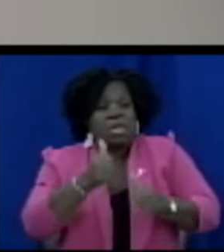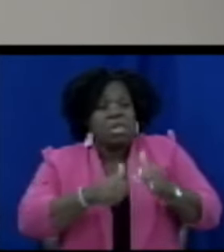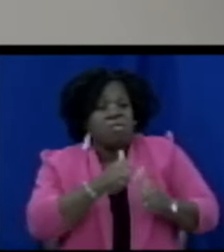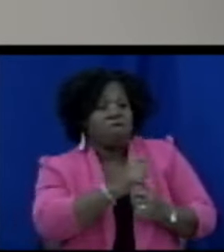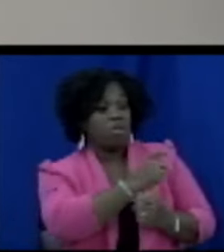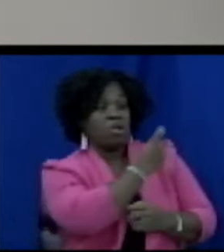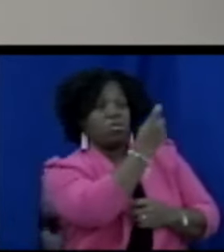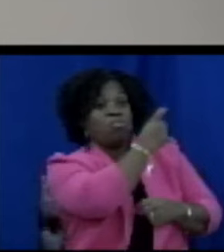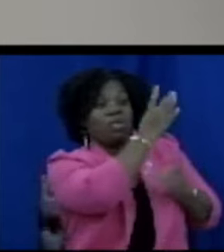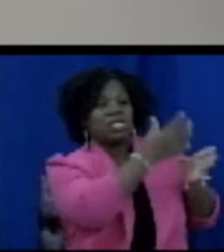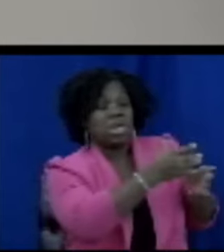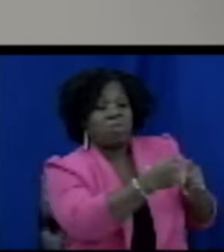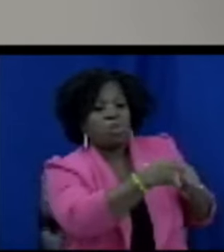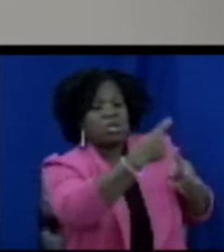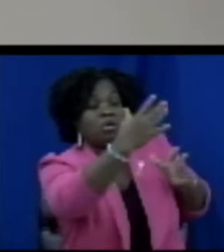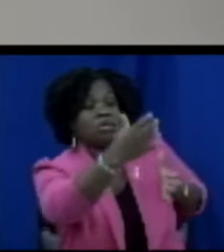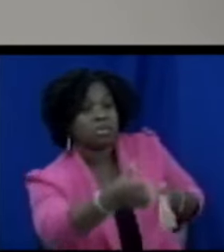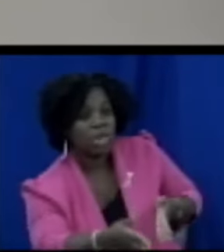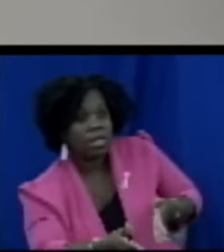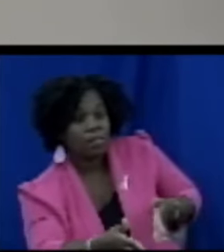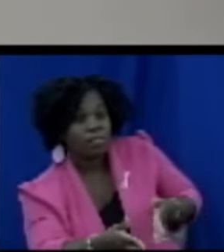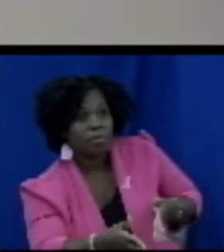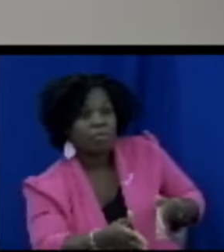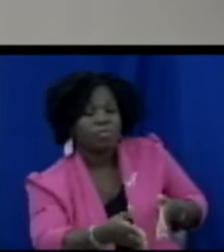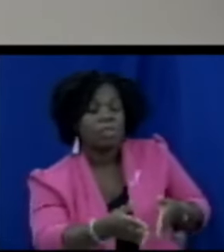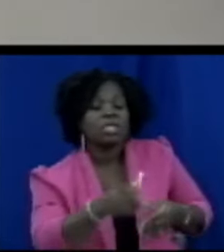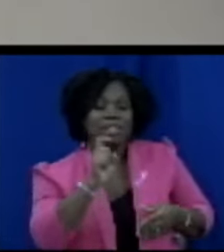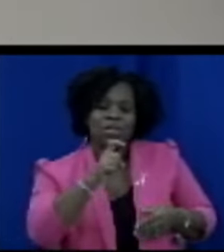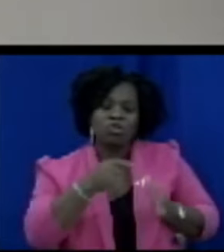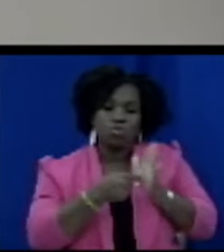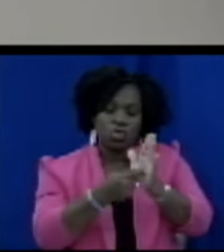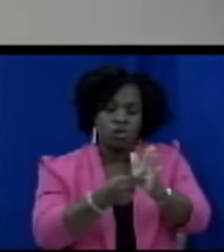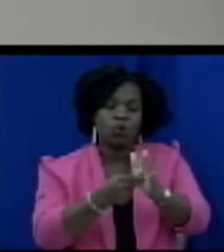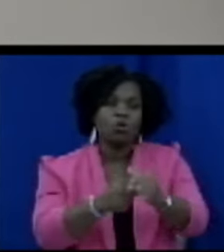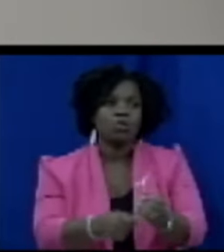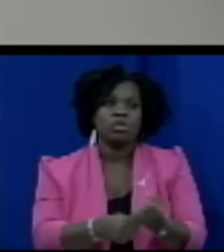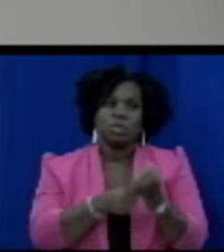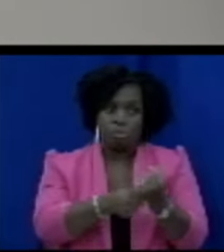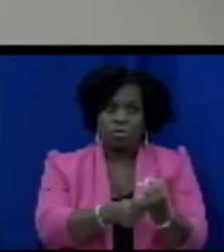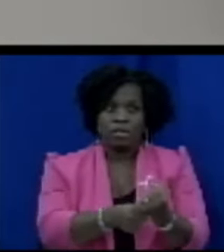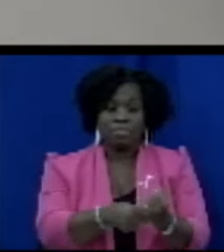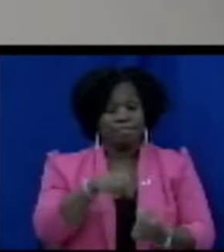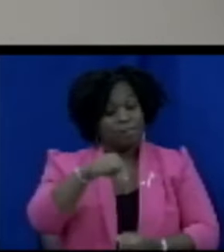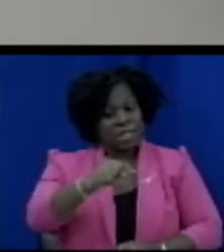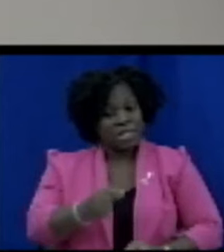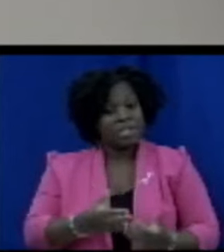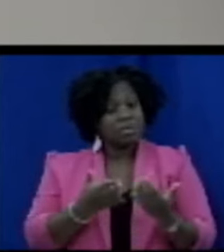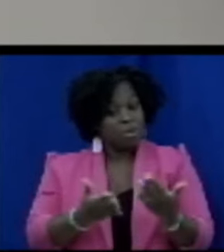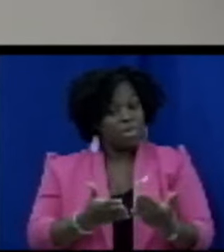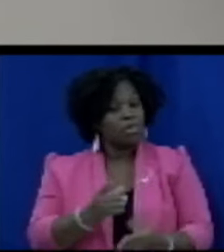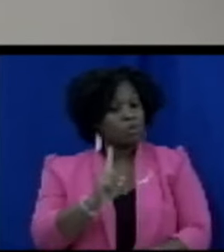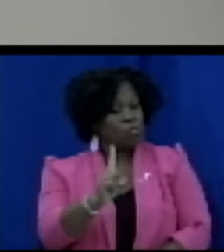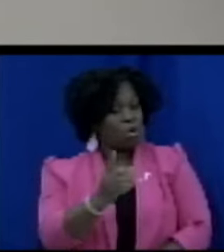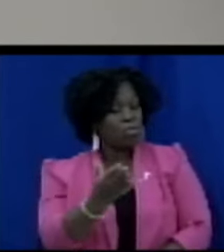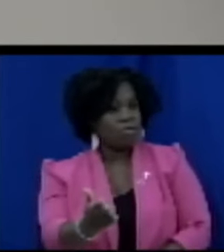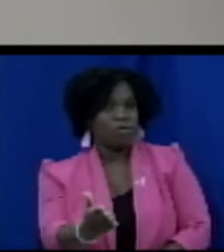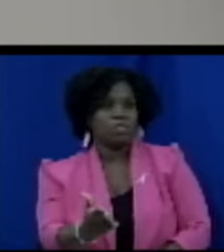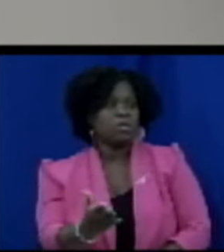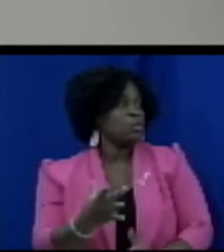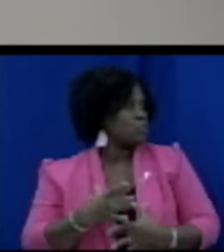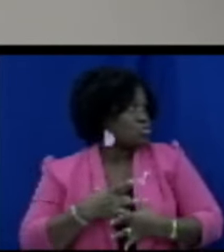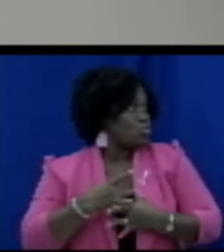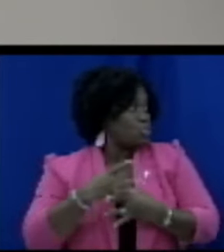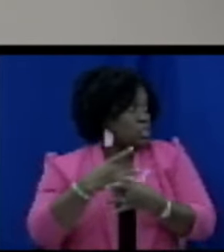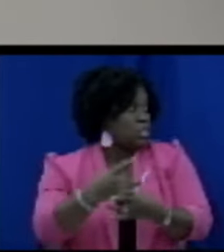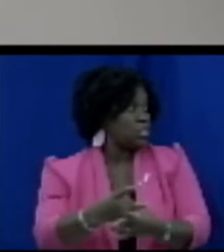must and should support this one of course is one of those such bills where the interests of the